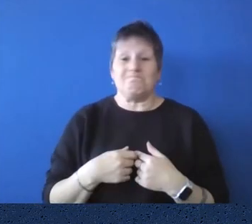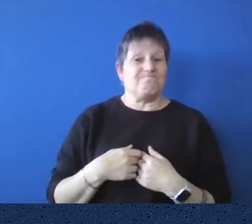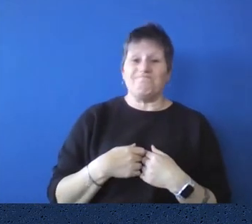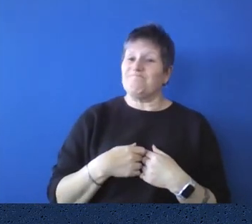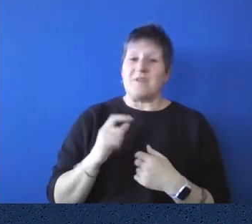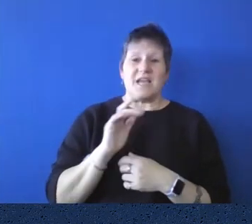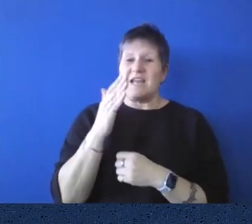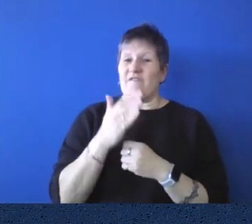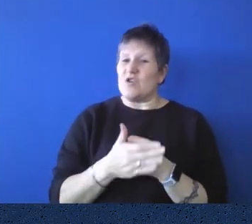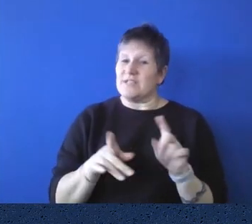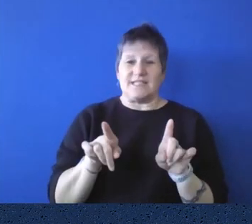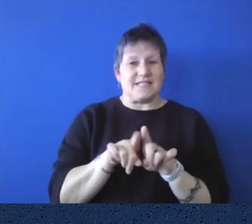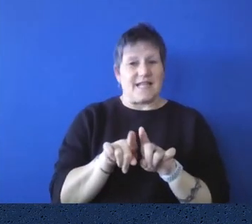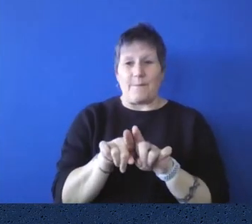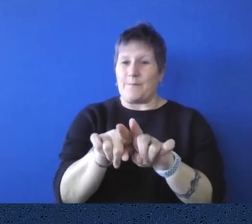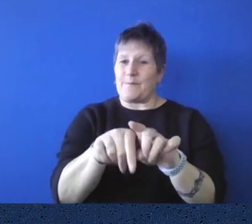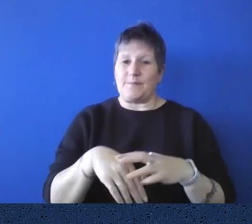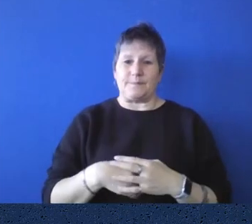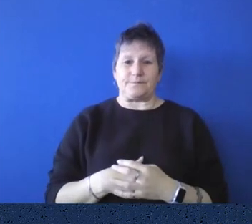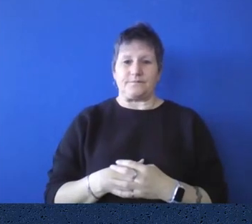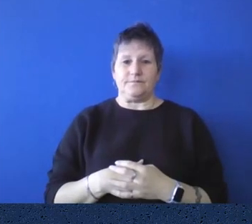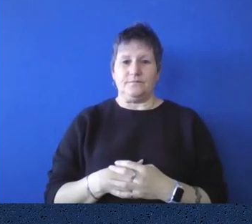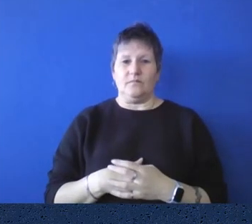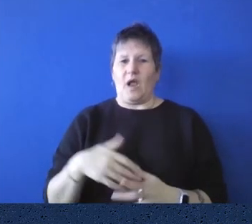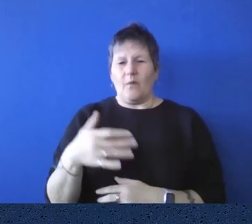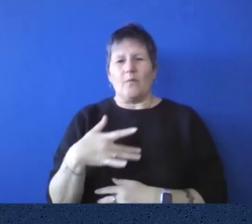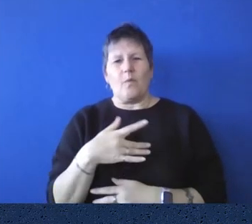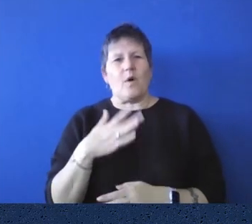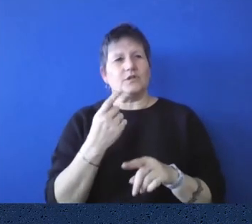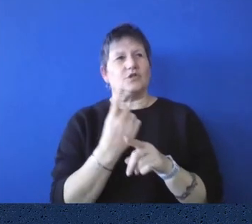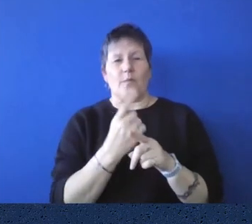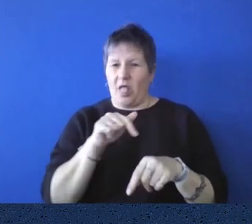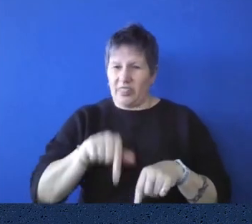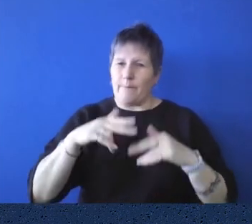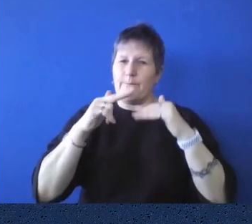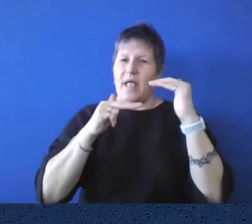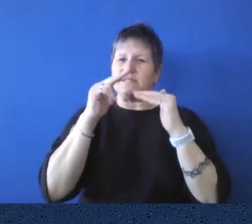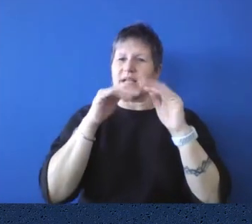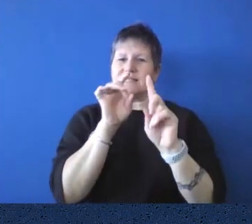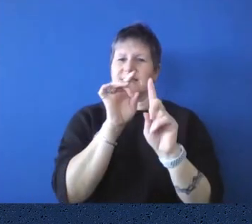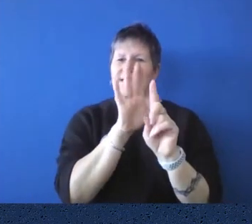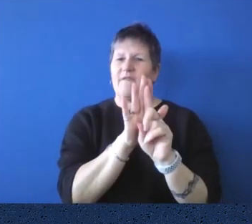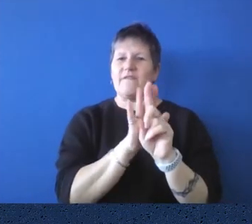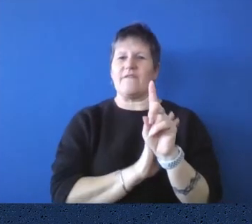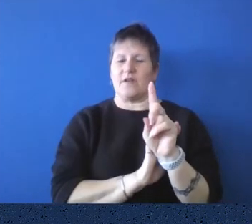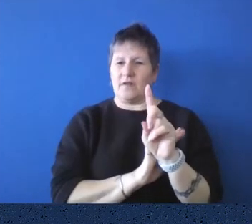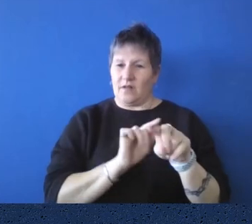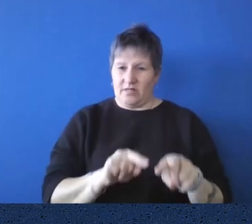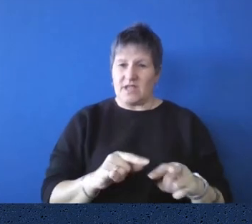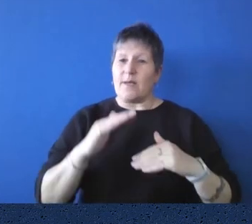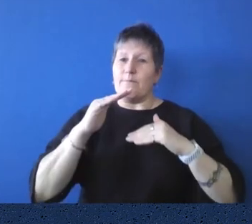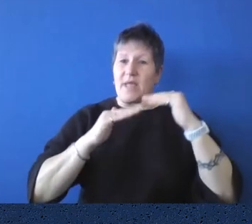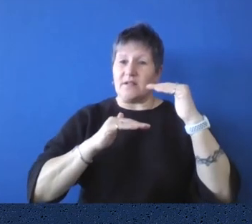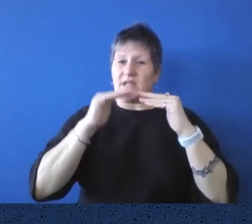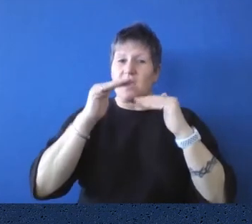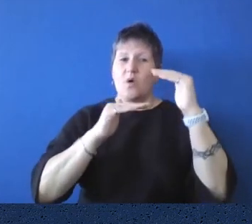I wonder if can talk a little bit about the architecture. So this building, the library building, was actually built after